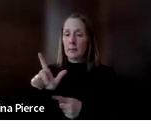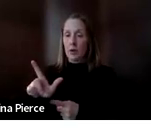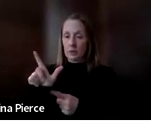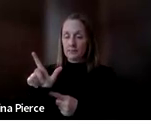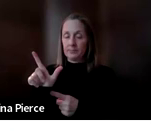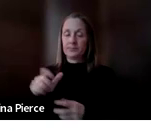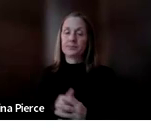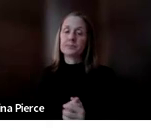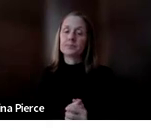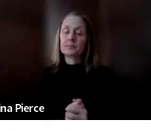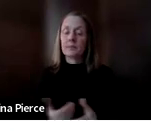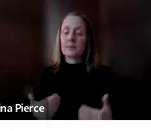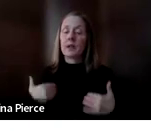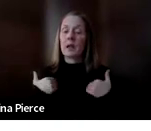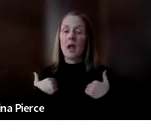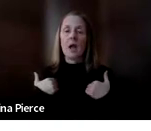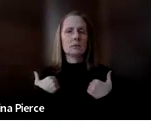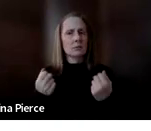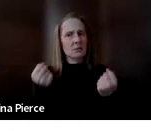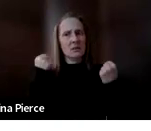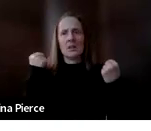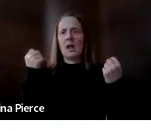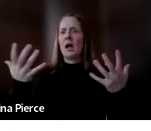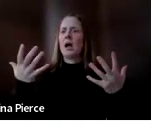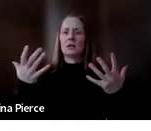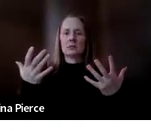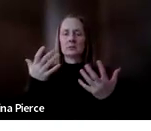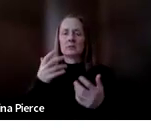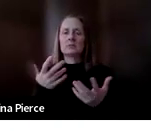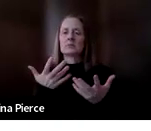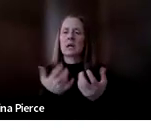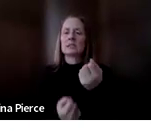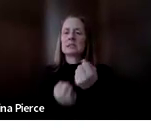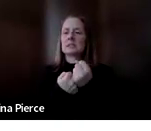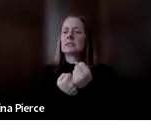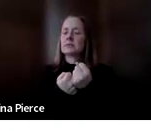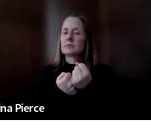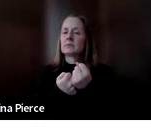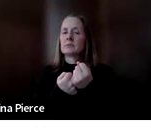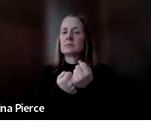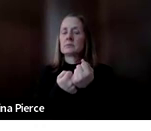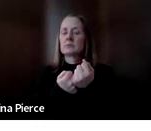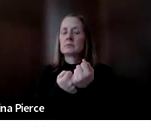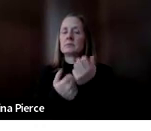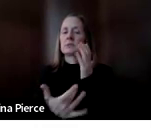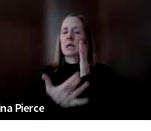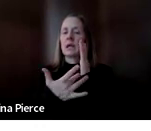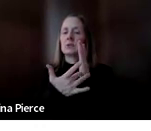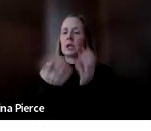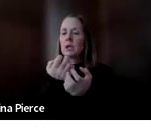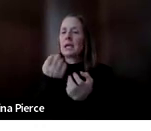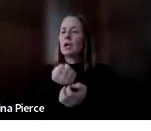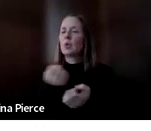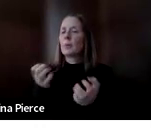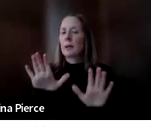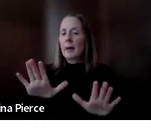contains a large amount of assistive technology equipment, and it is available to all Michigan schools, excuse